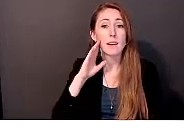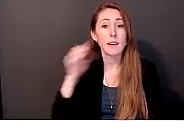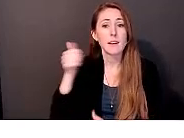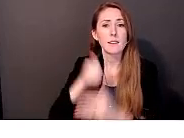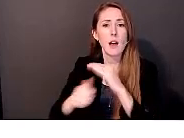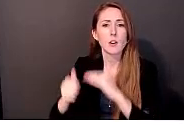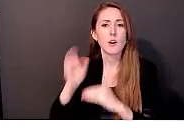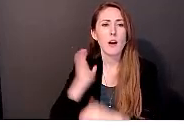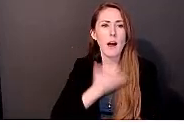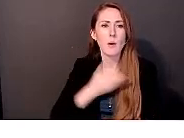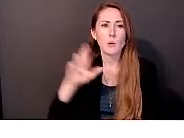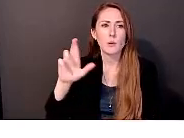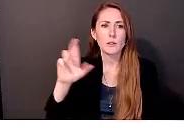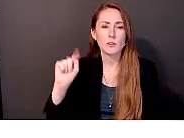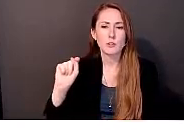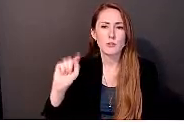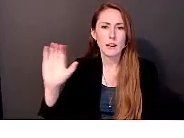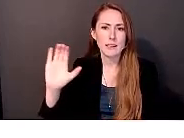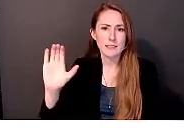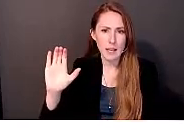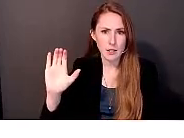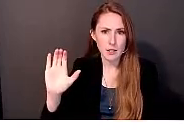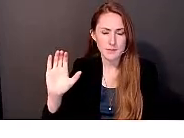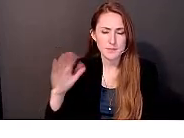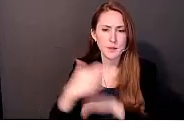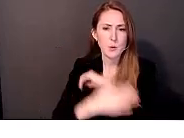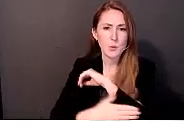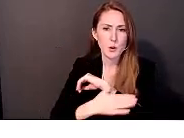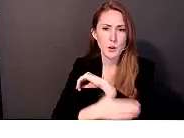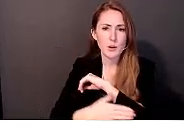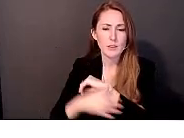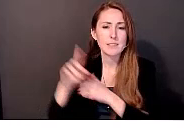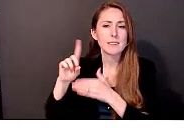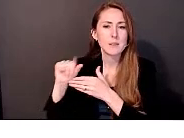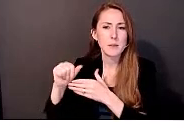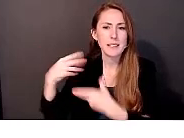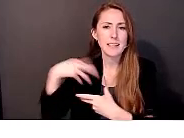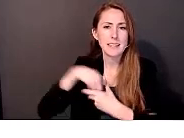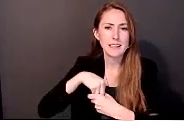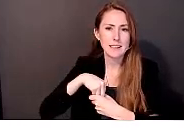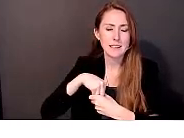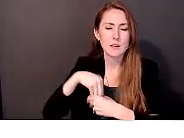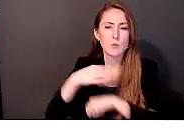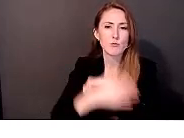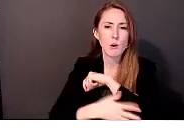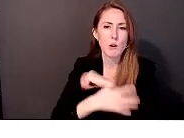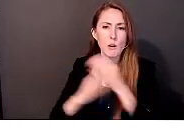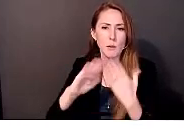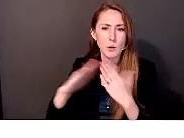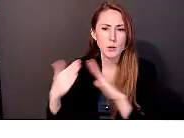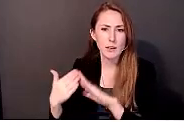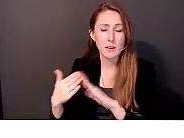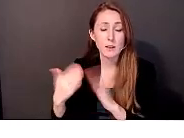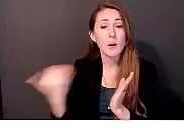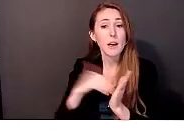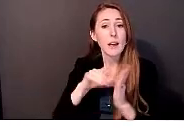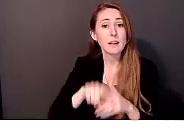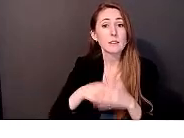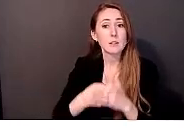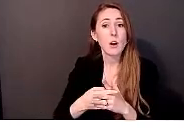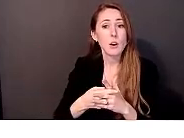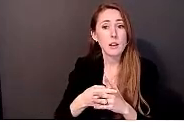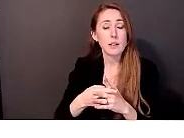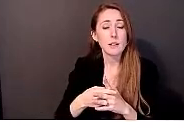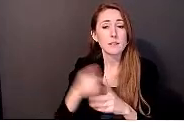Center in Rural Disability, Disability and Rural Communities. Um, so again, this started in 2019